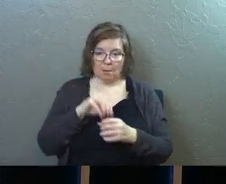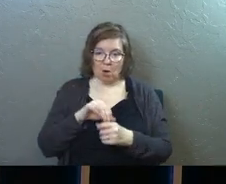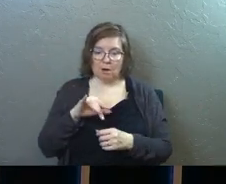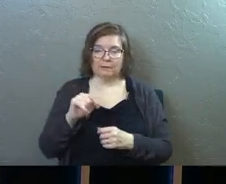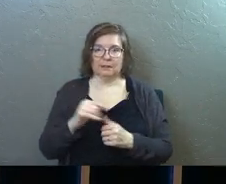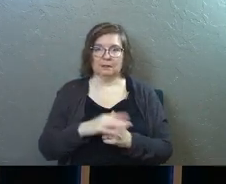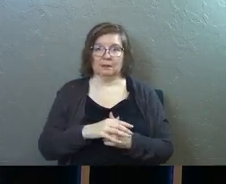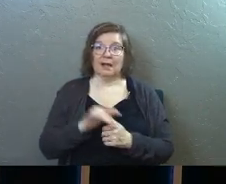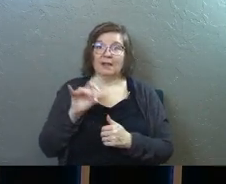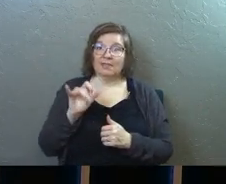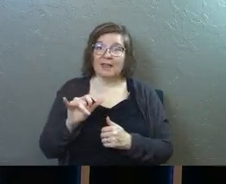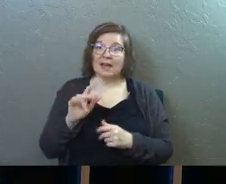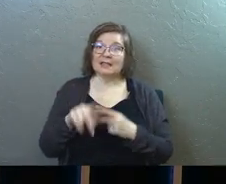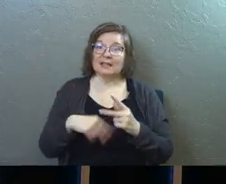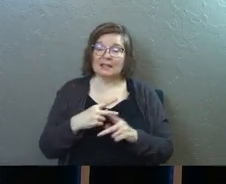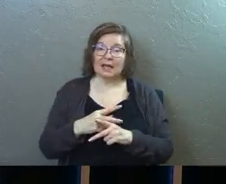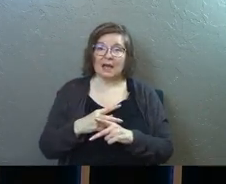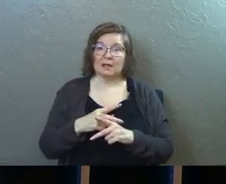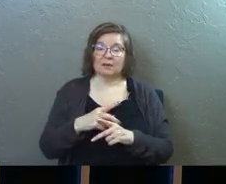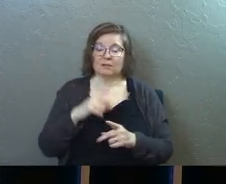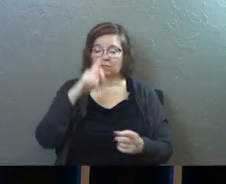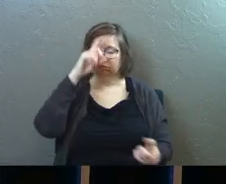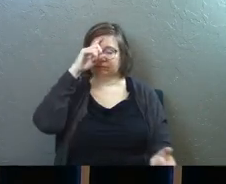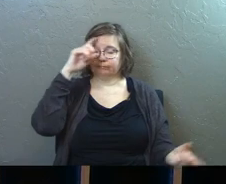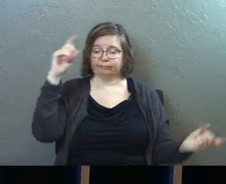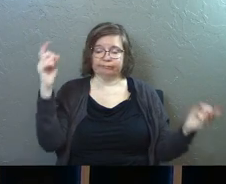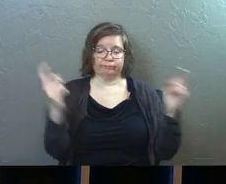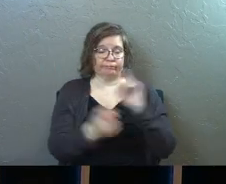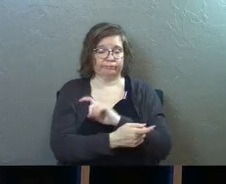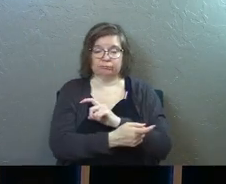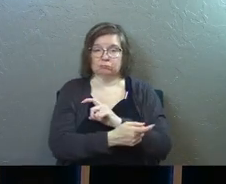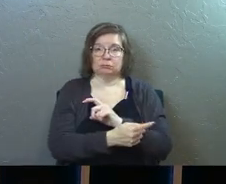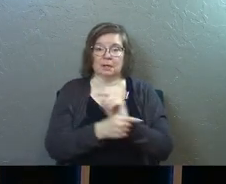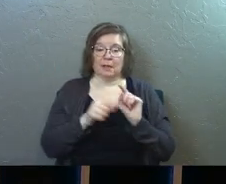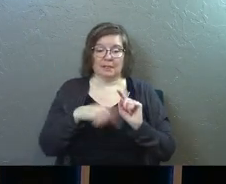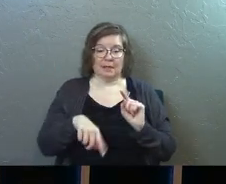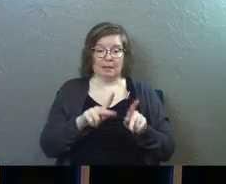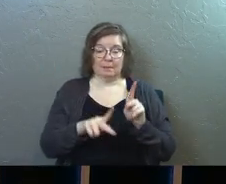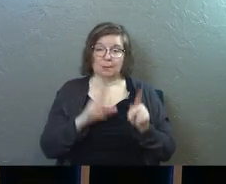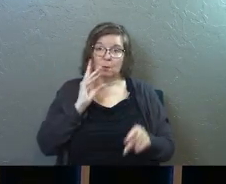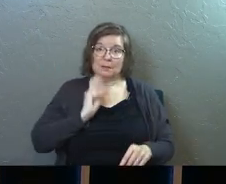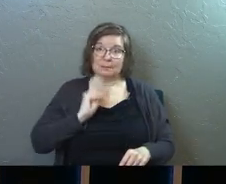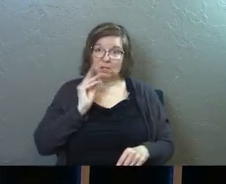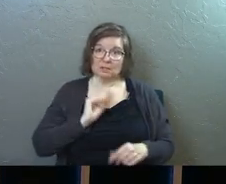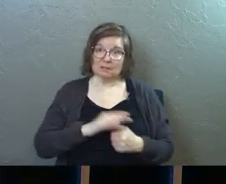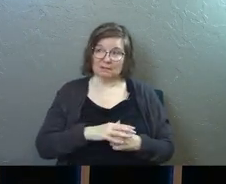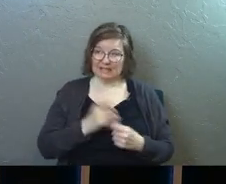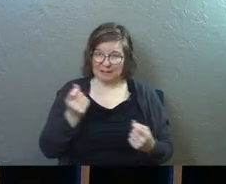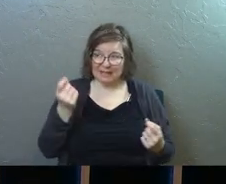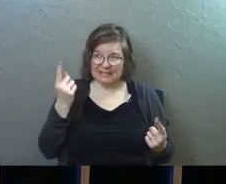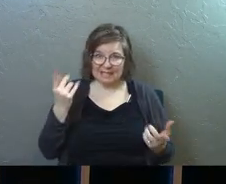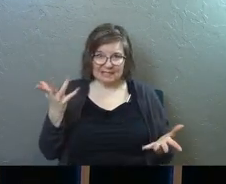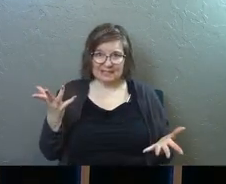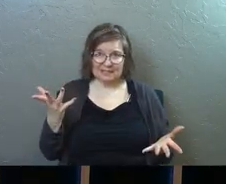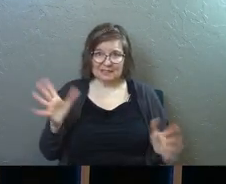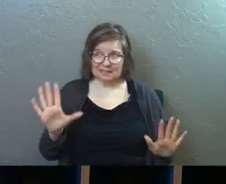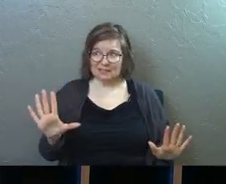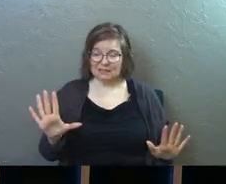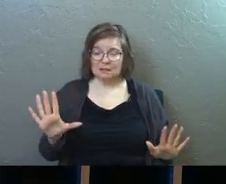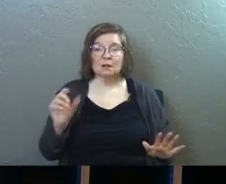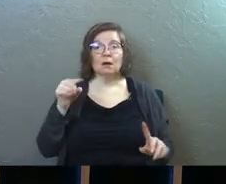part of it. That's the kind of revolutionary stuff these people were going through. Does that make sense now?